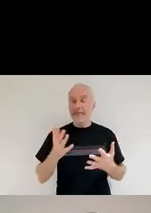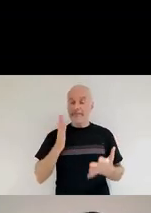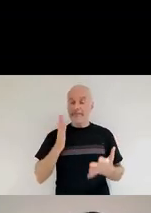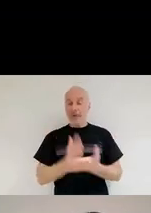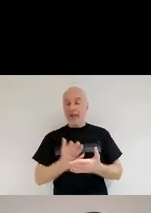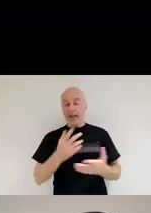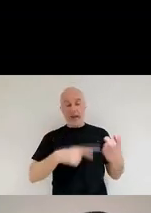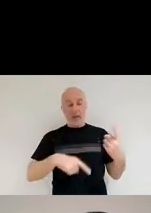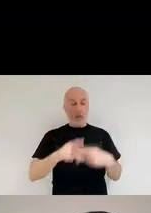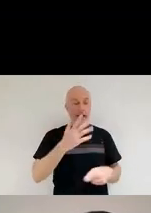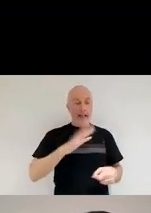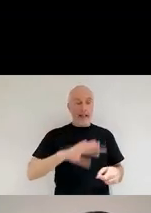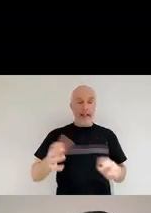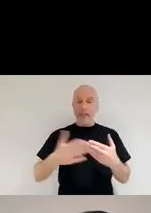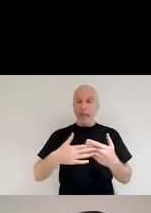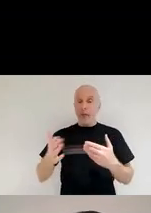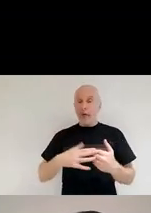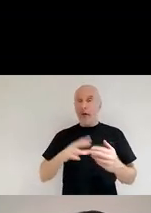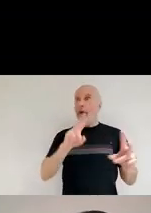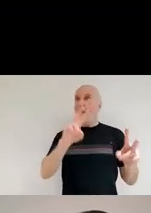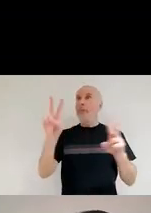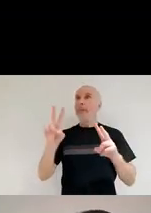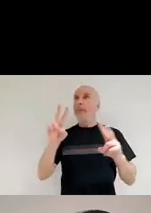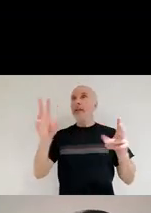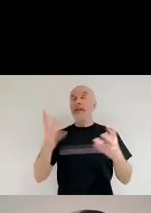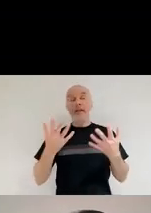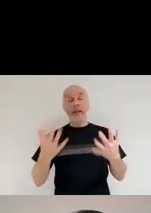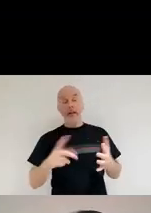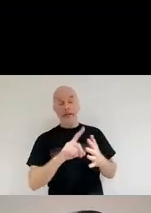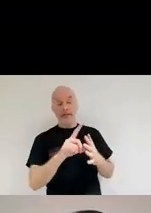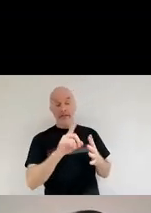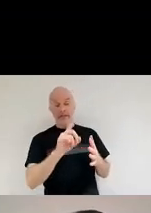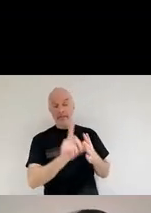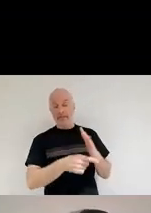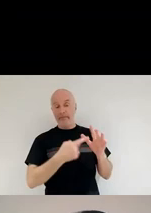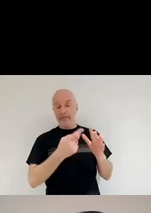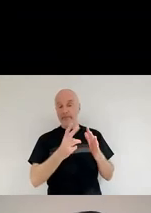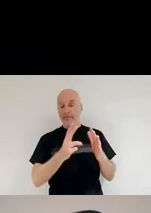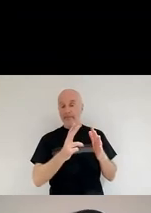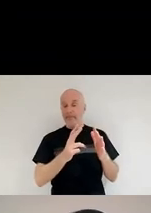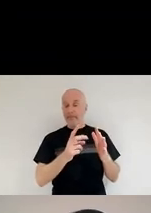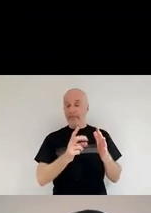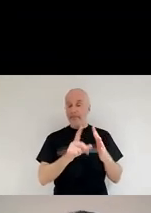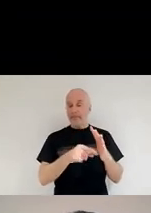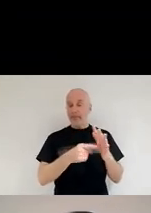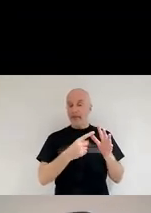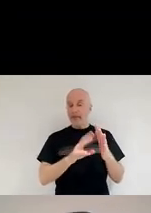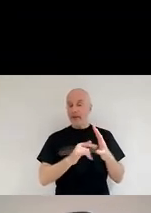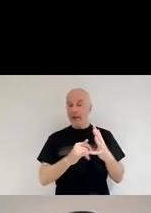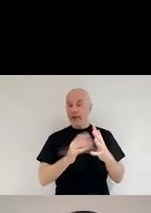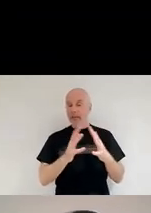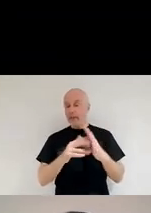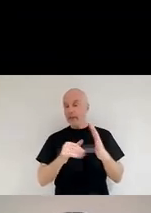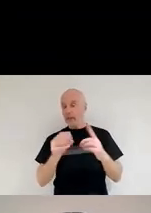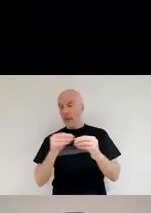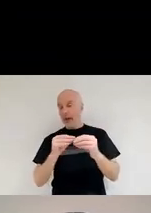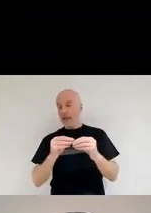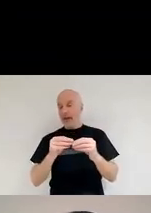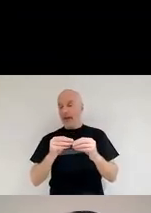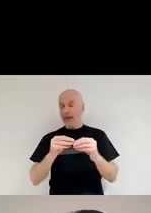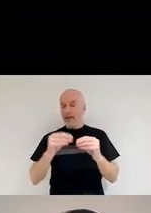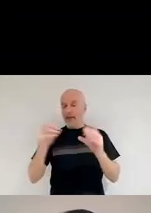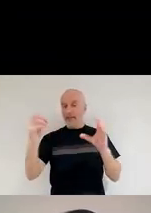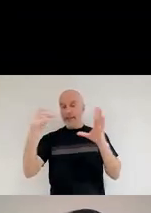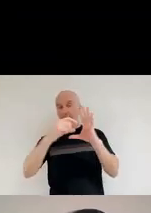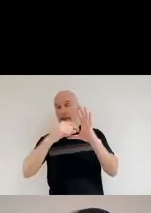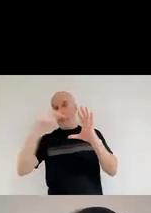more observations. And now with the James Webb Space Telescope, we have entire programs just dedicated into looking on